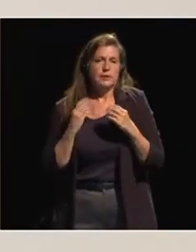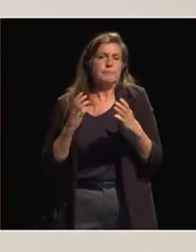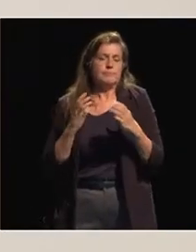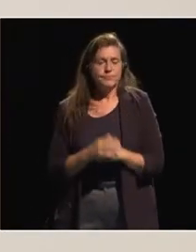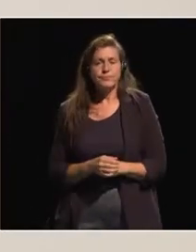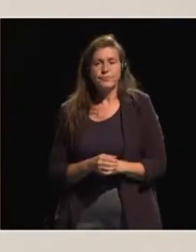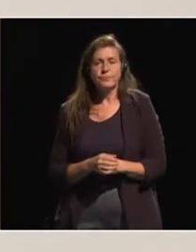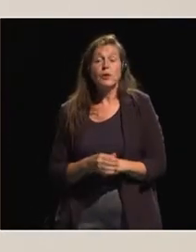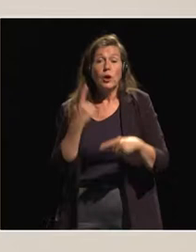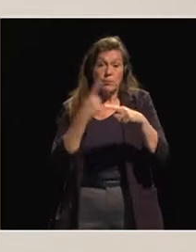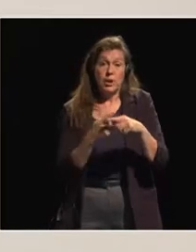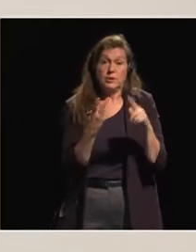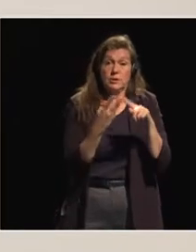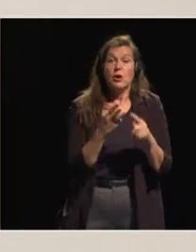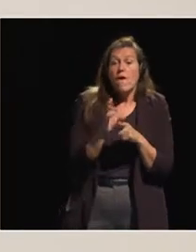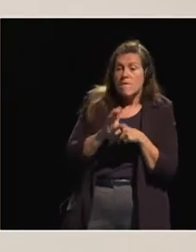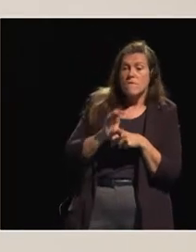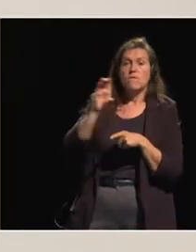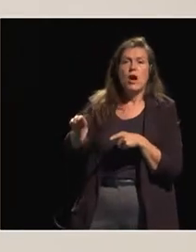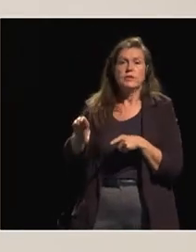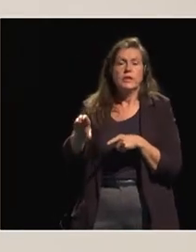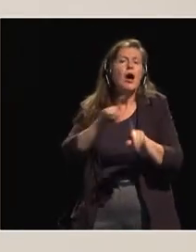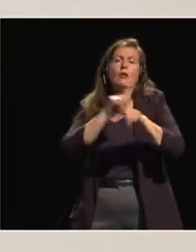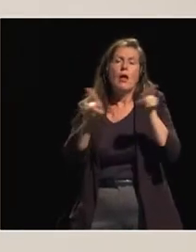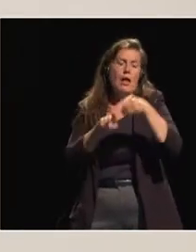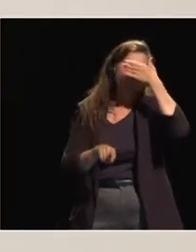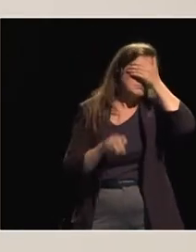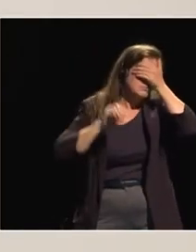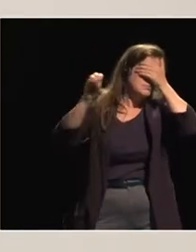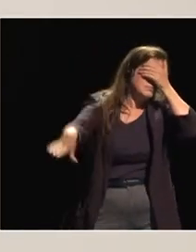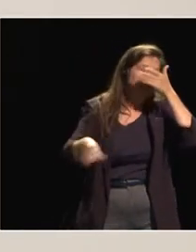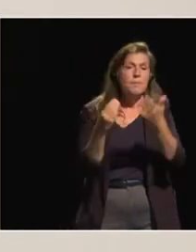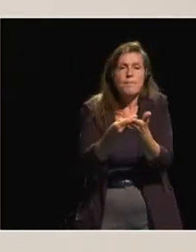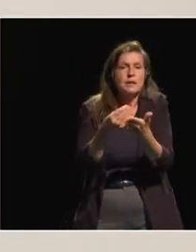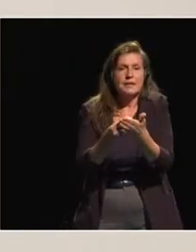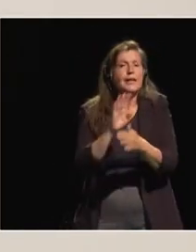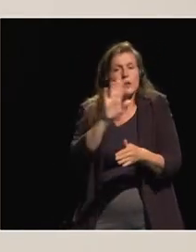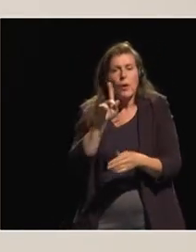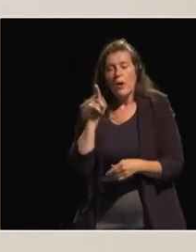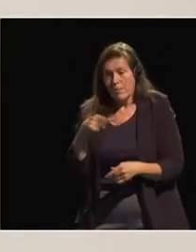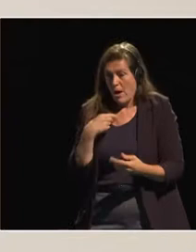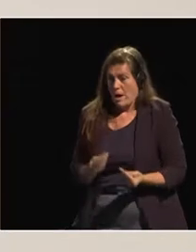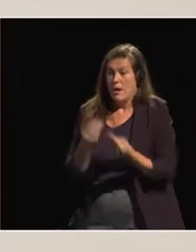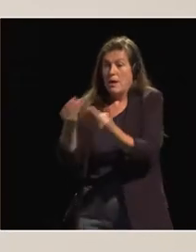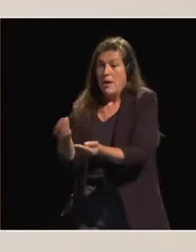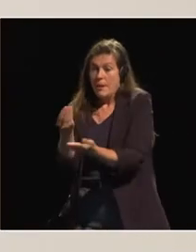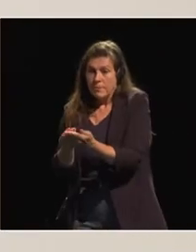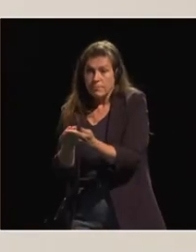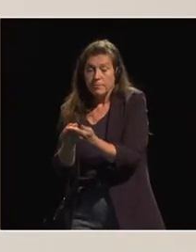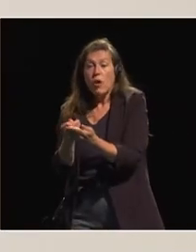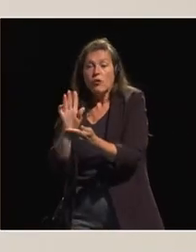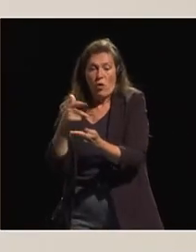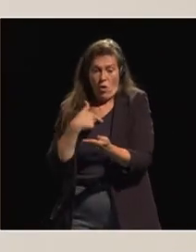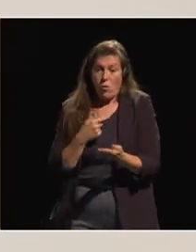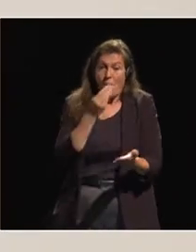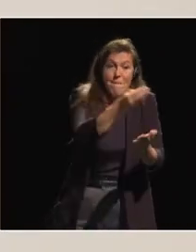them. Funding doesn't only mean giving them money, but even if you buy their products, that's enough funding for them.